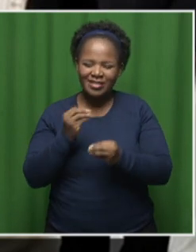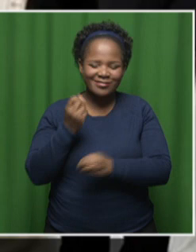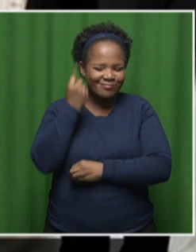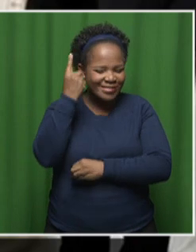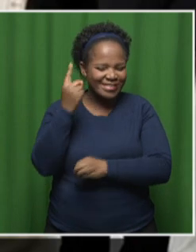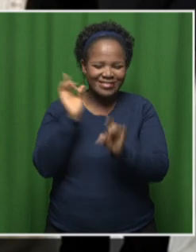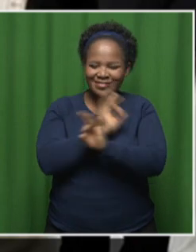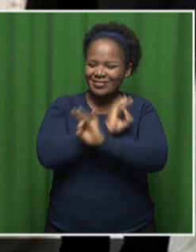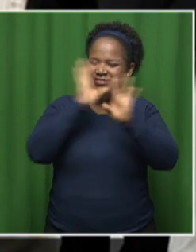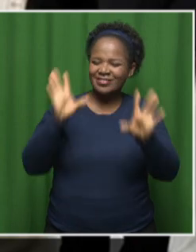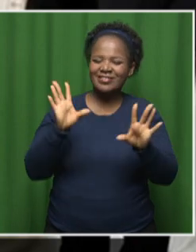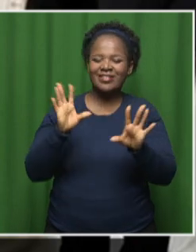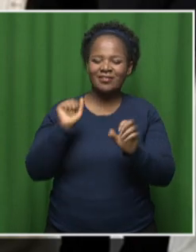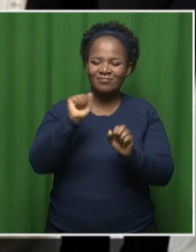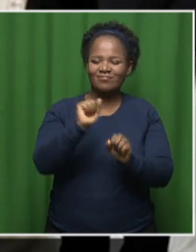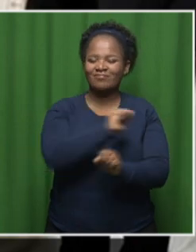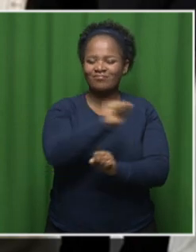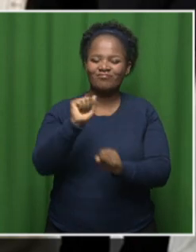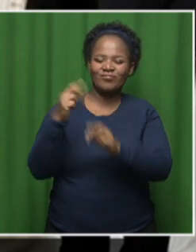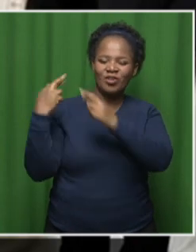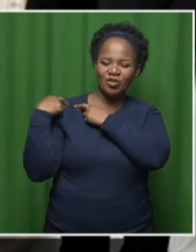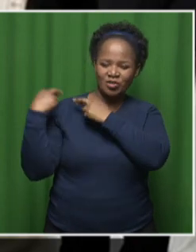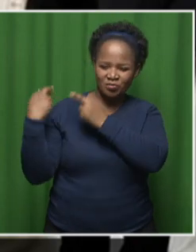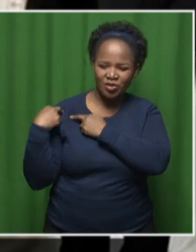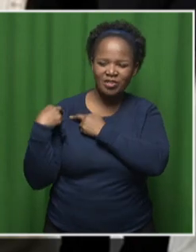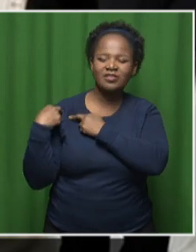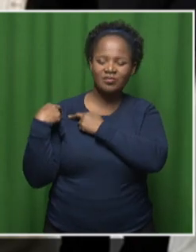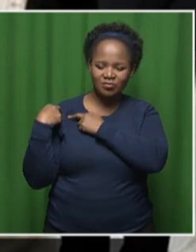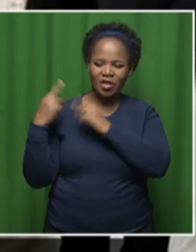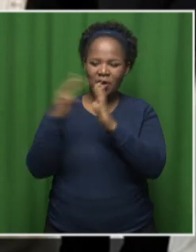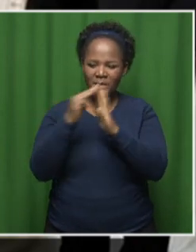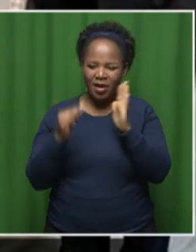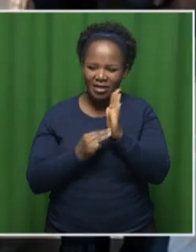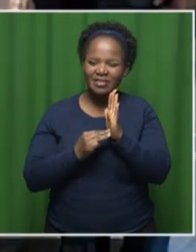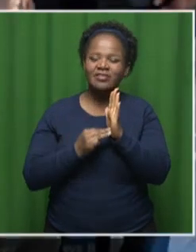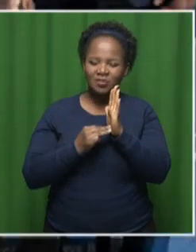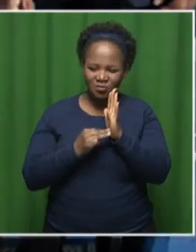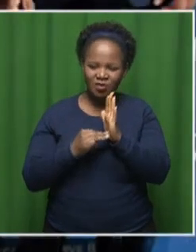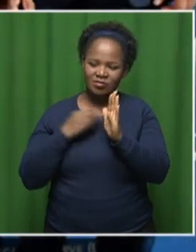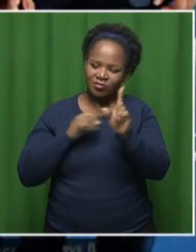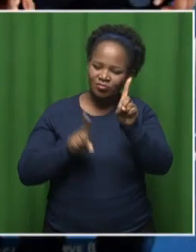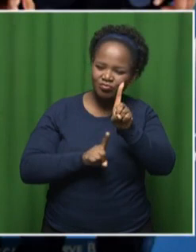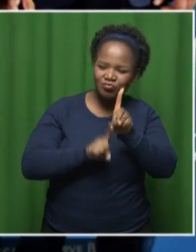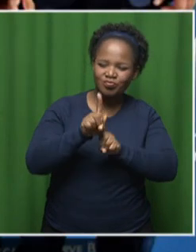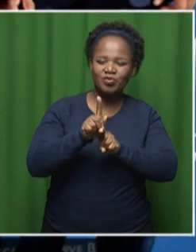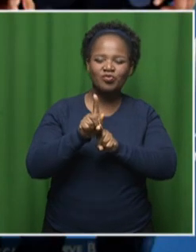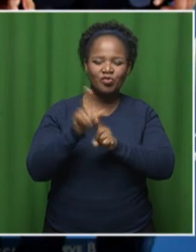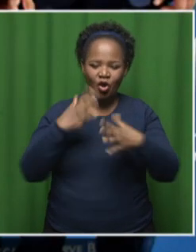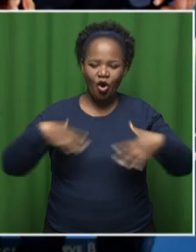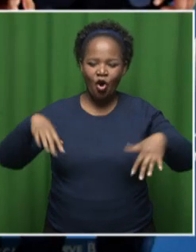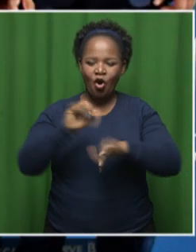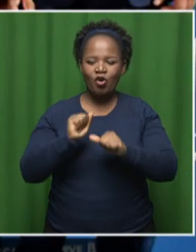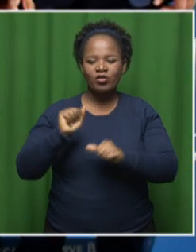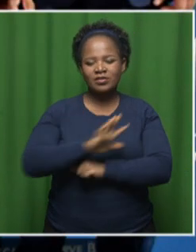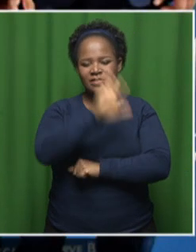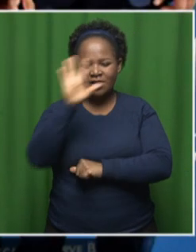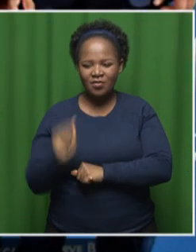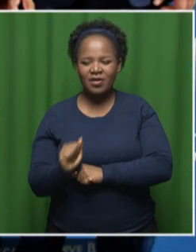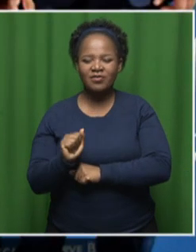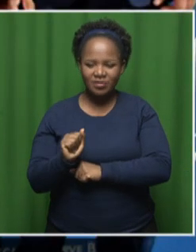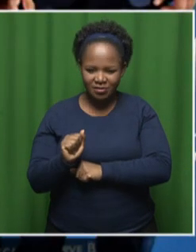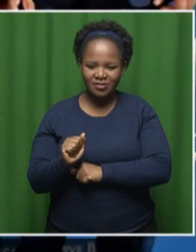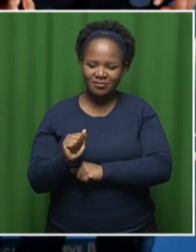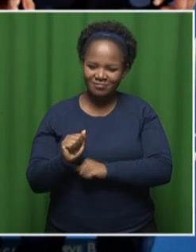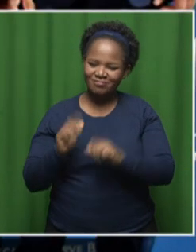role of monetary policy in improving the economic well-being of all South Africans. Now, learners who must take